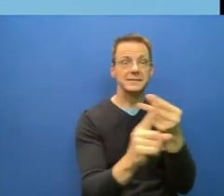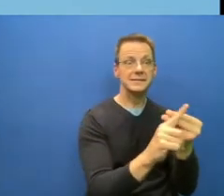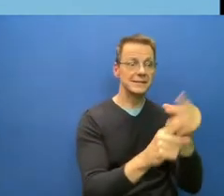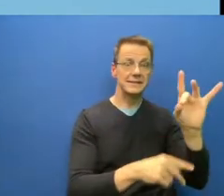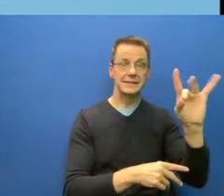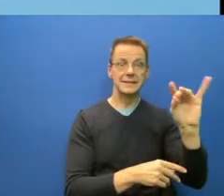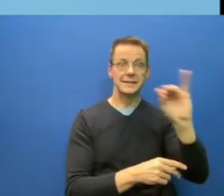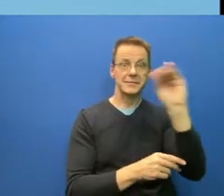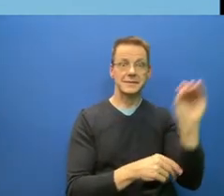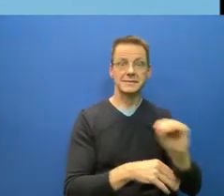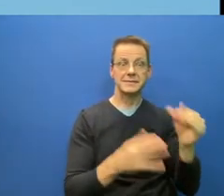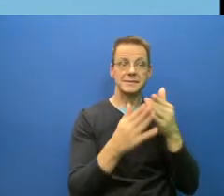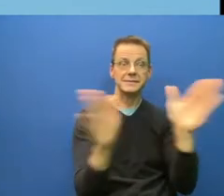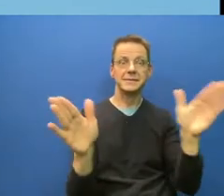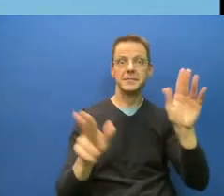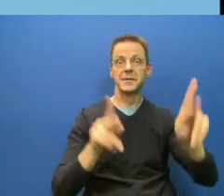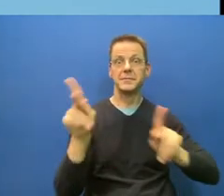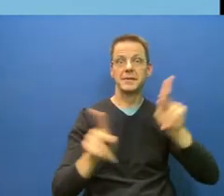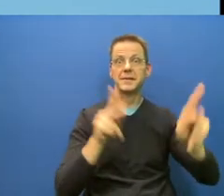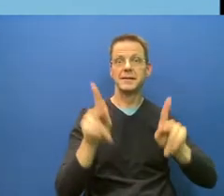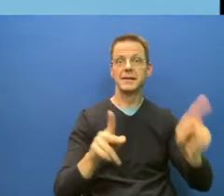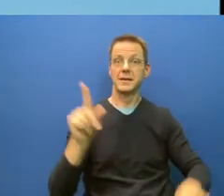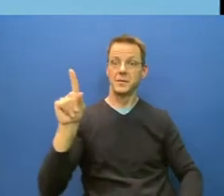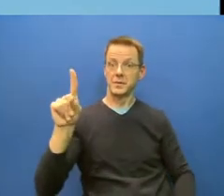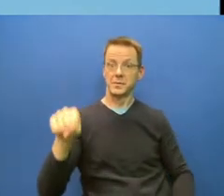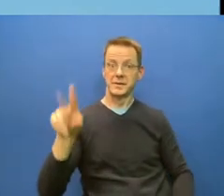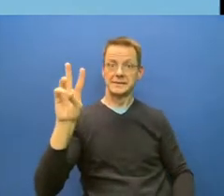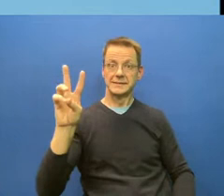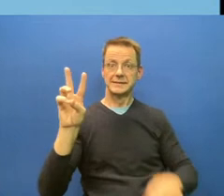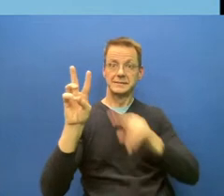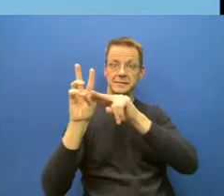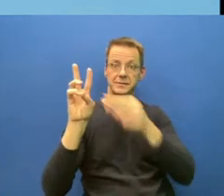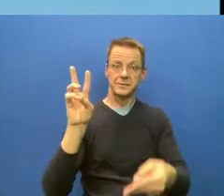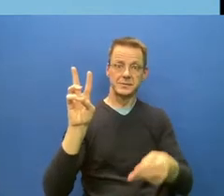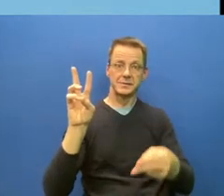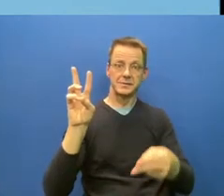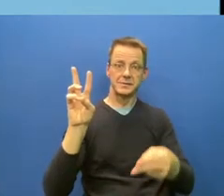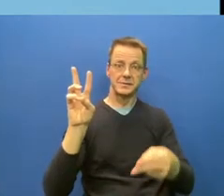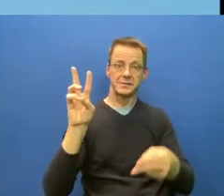It's just theoretical, it's just a simple kind of vaccine math.